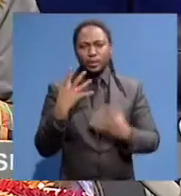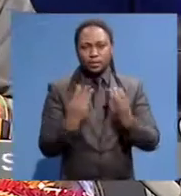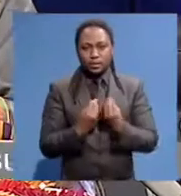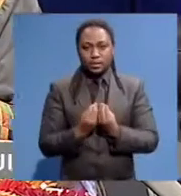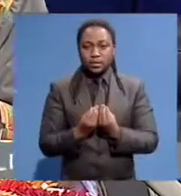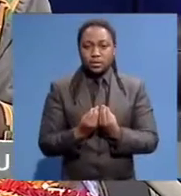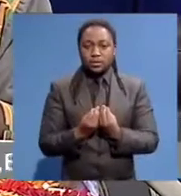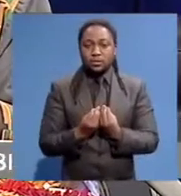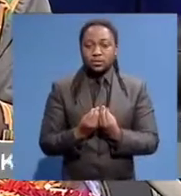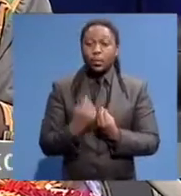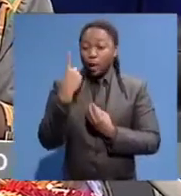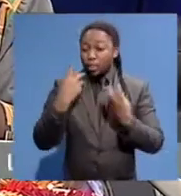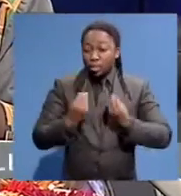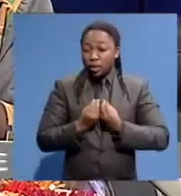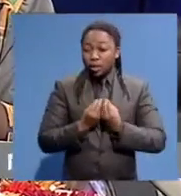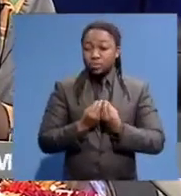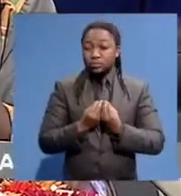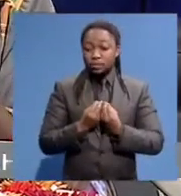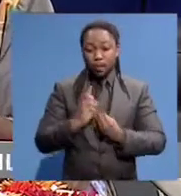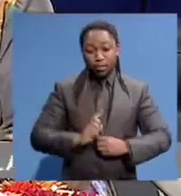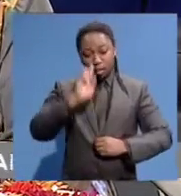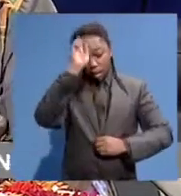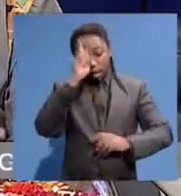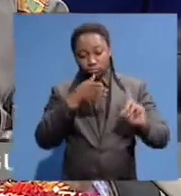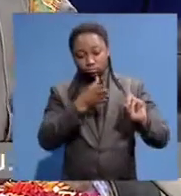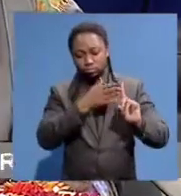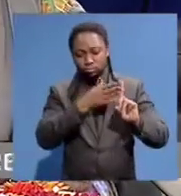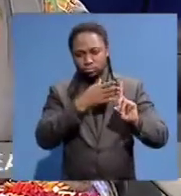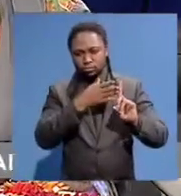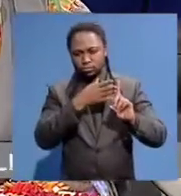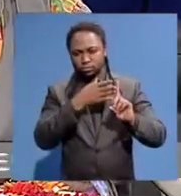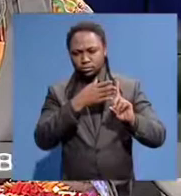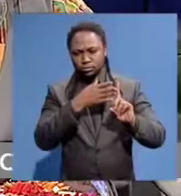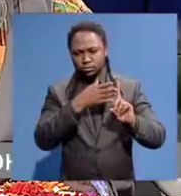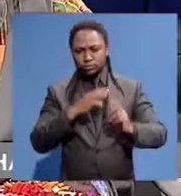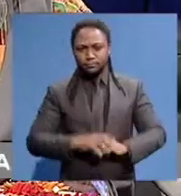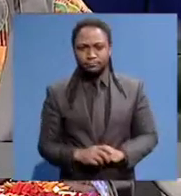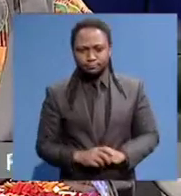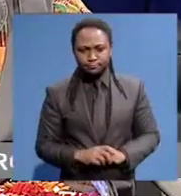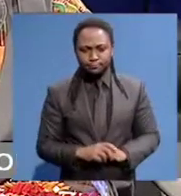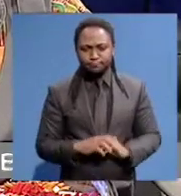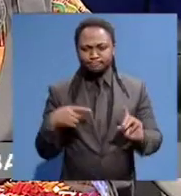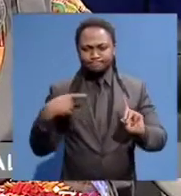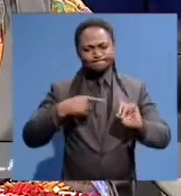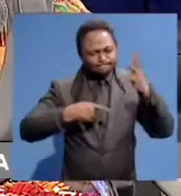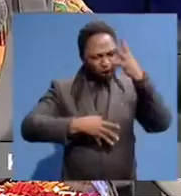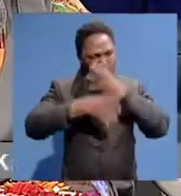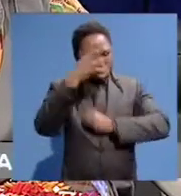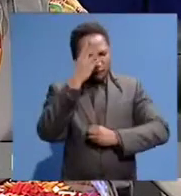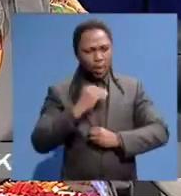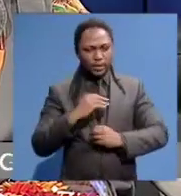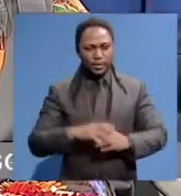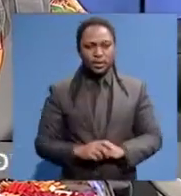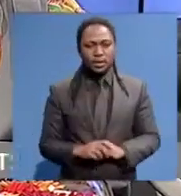Mkanano, that I have learned from Ntateo is humility,